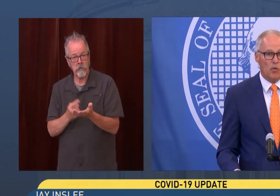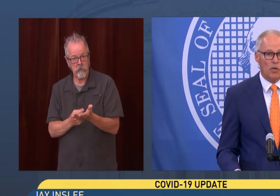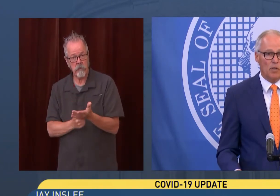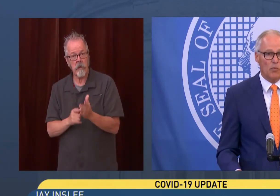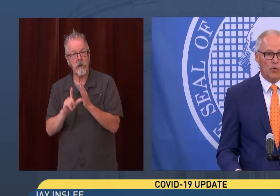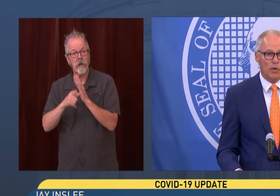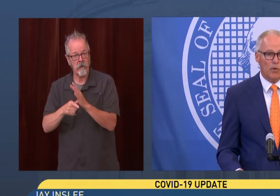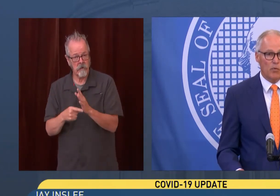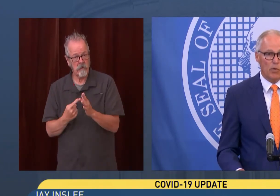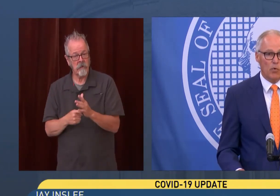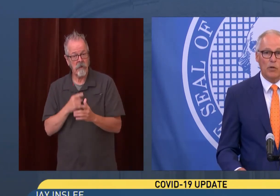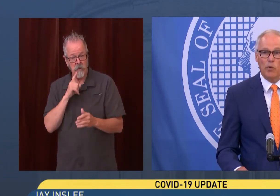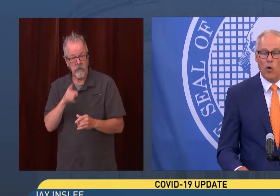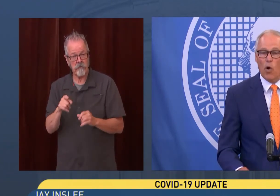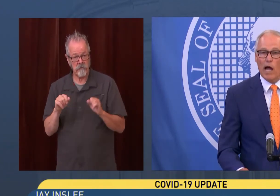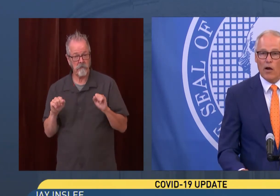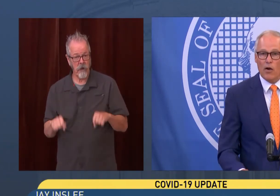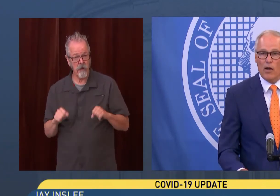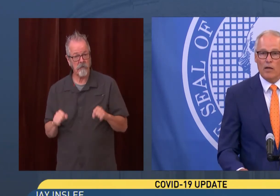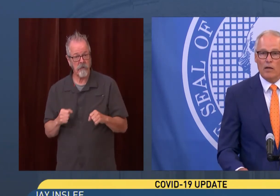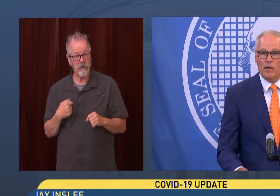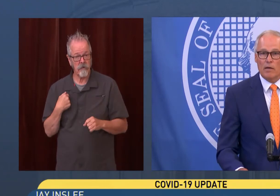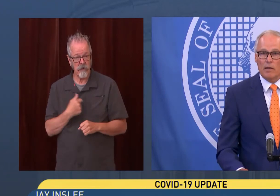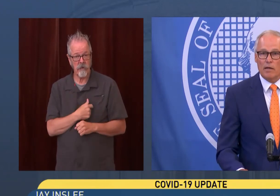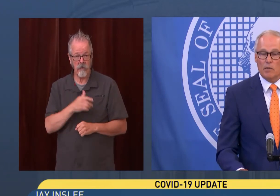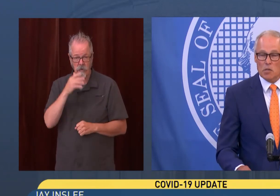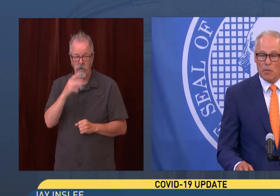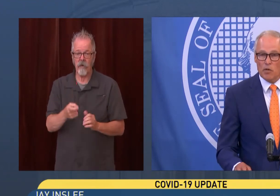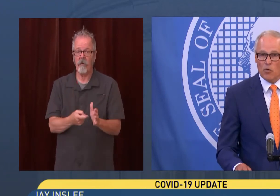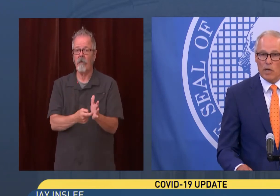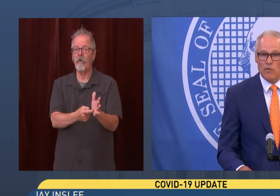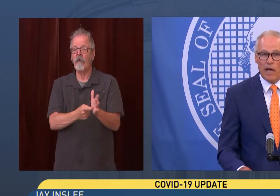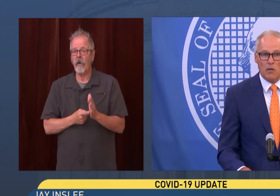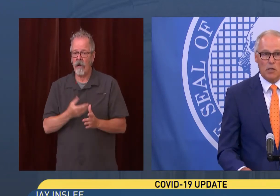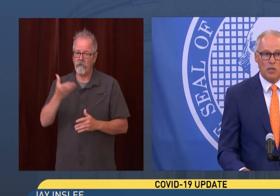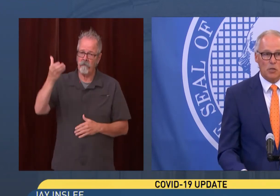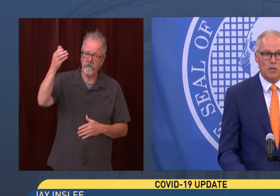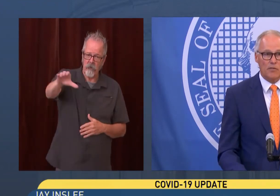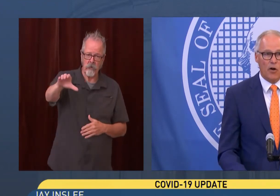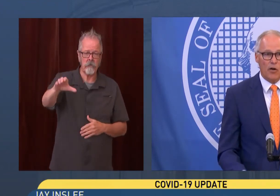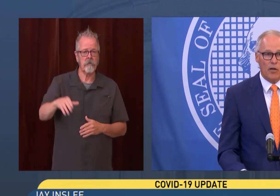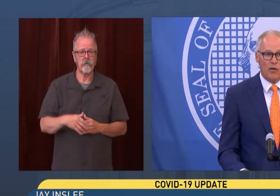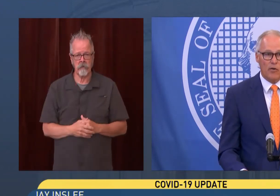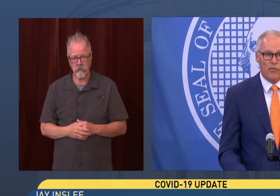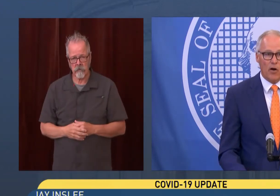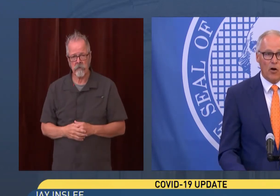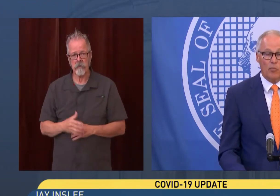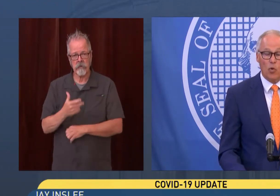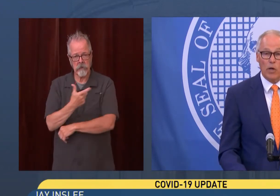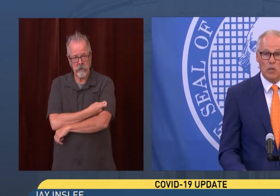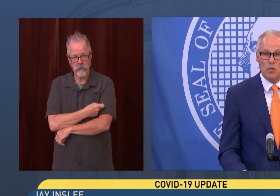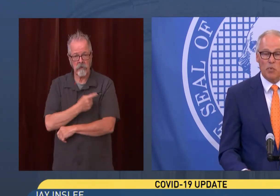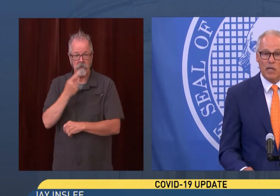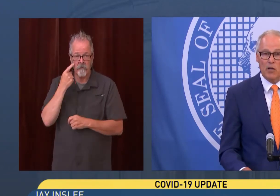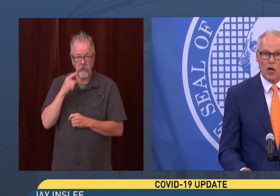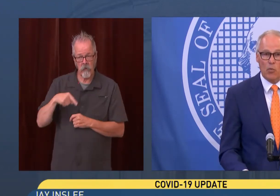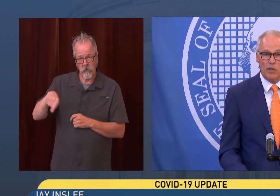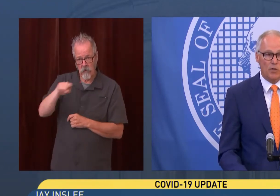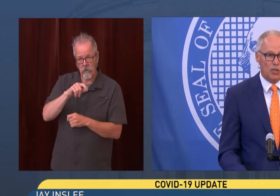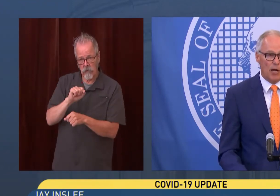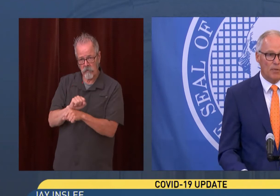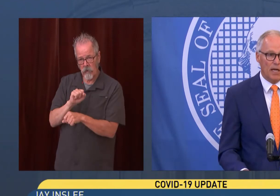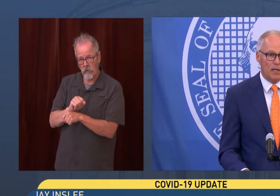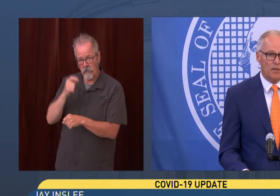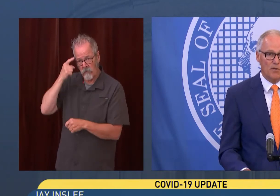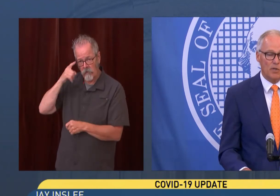possibility that we would require, to some degree, vaccinations of our employees, depending on